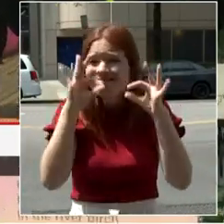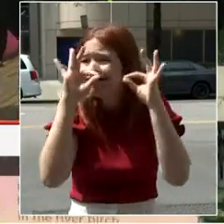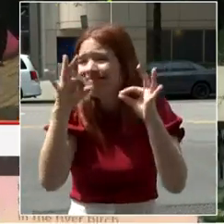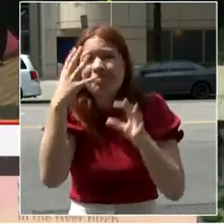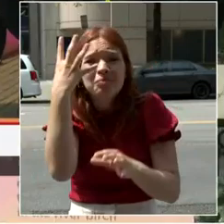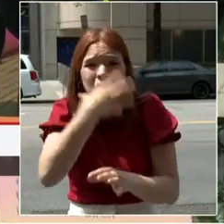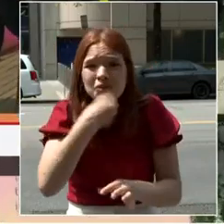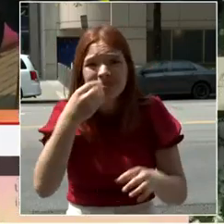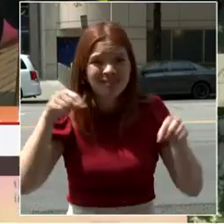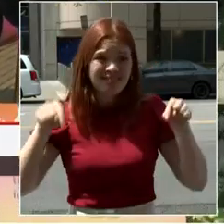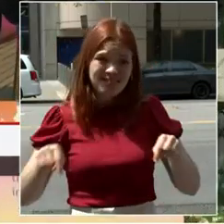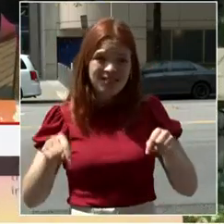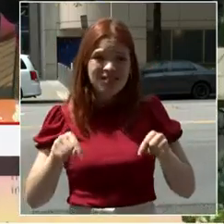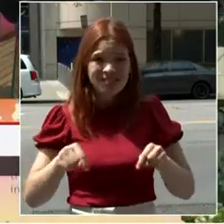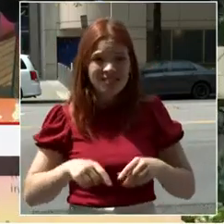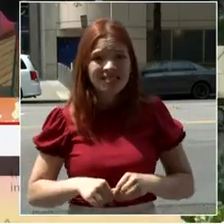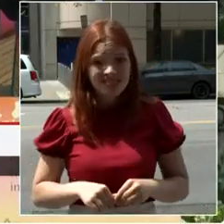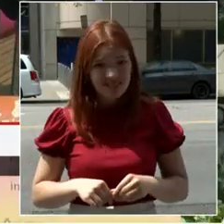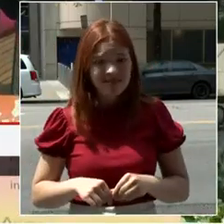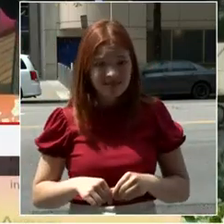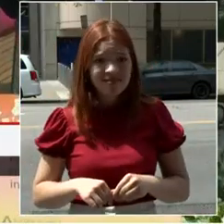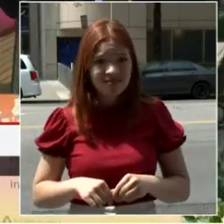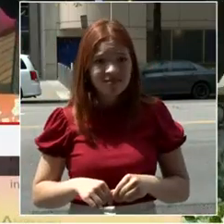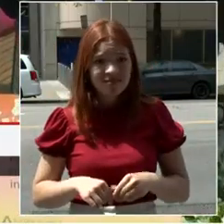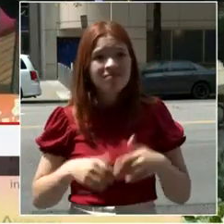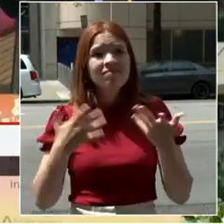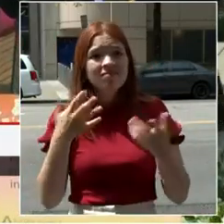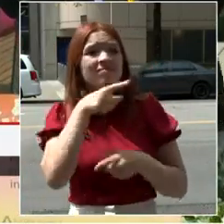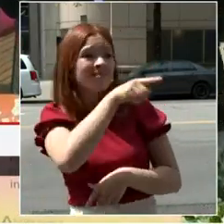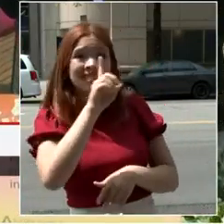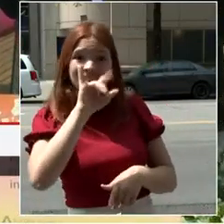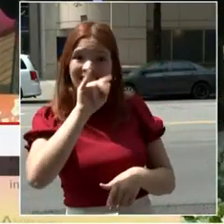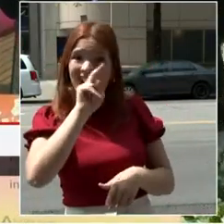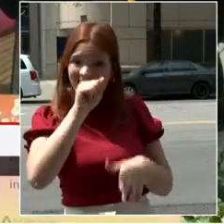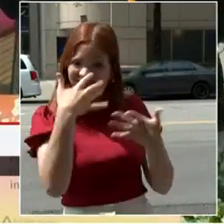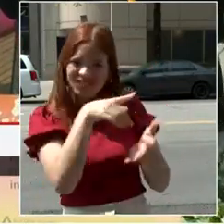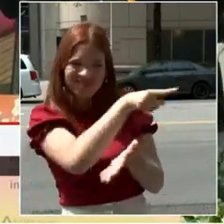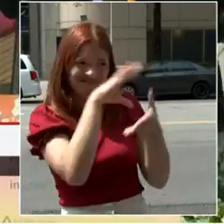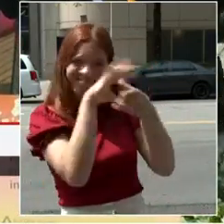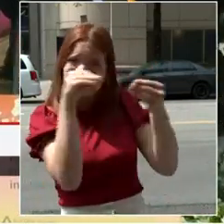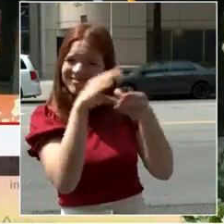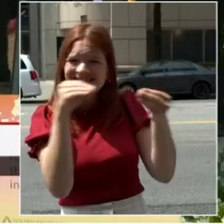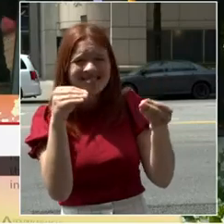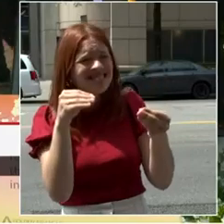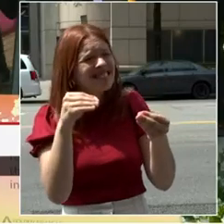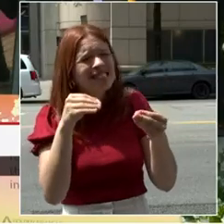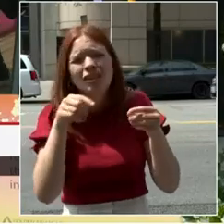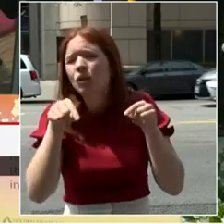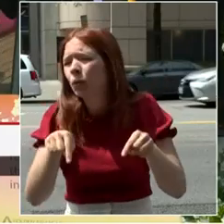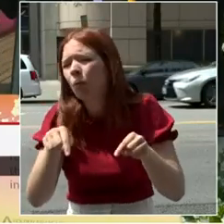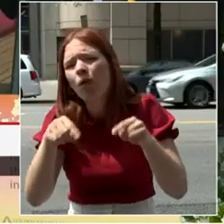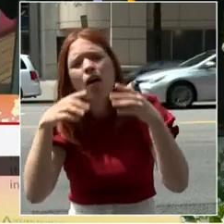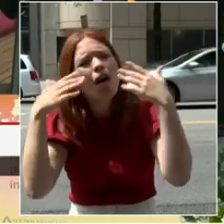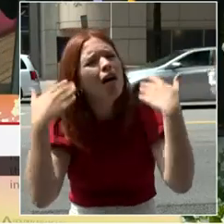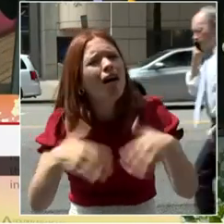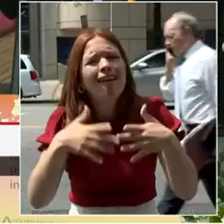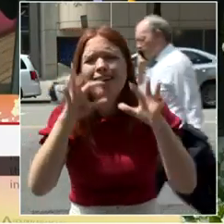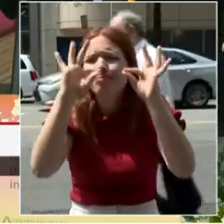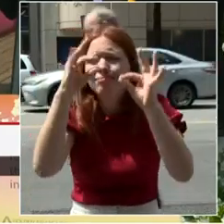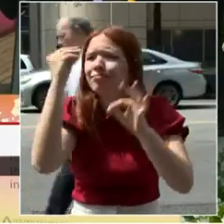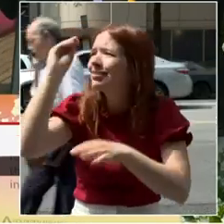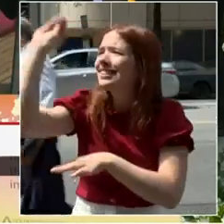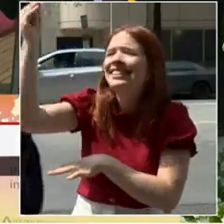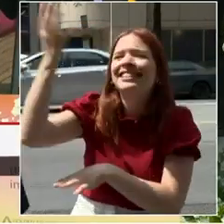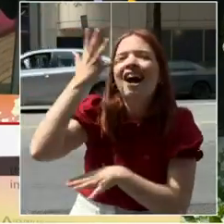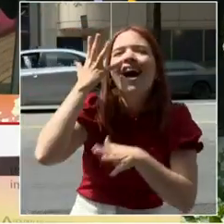Washington all the time to talk about how sun-filled our streets are, how much green spaces that